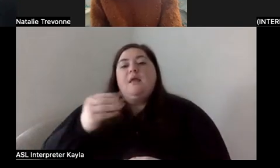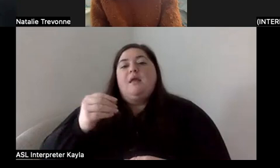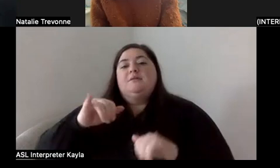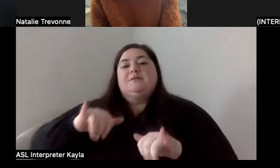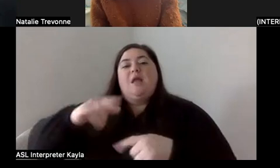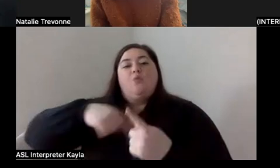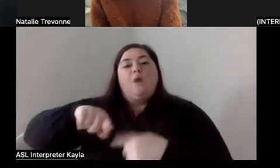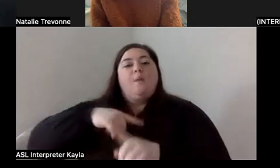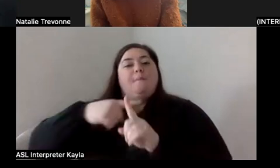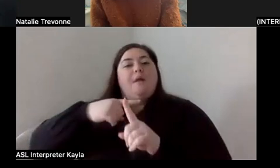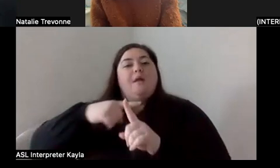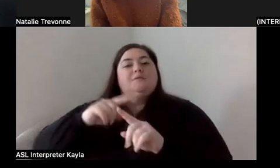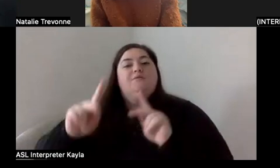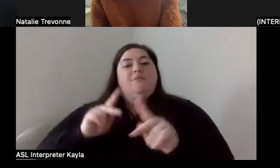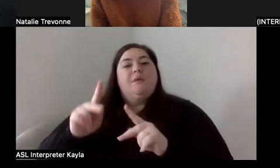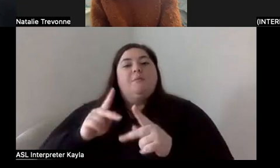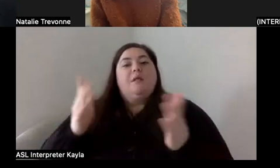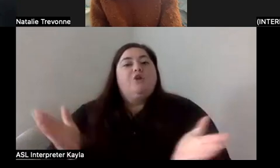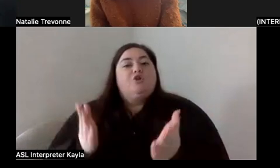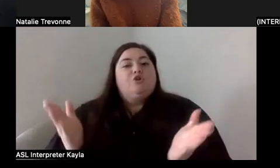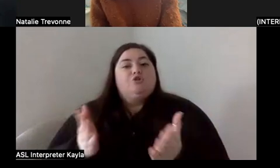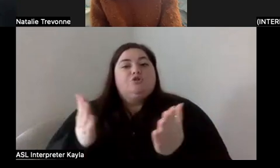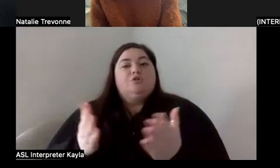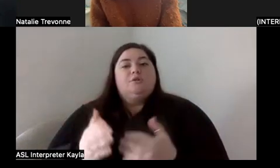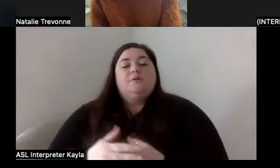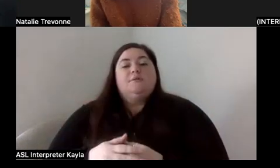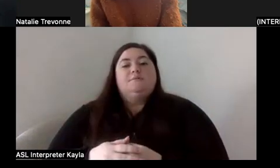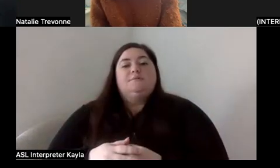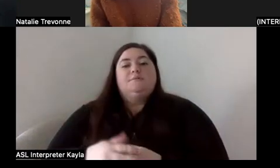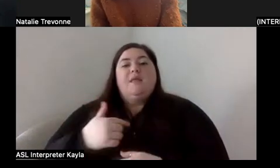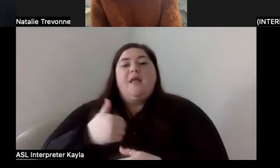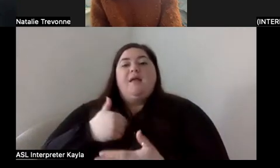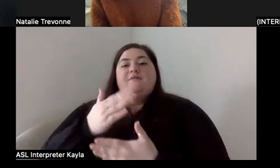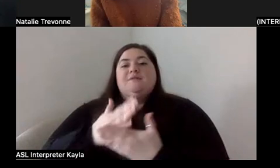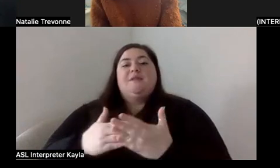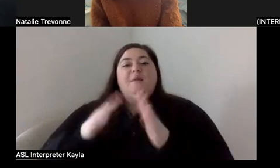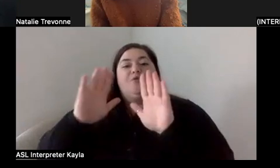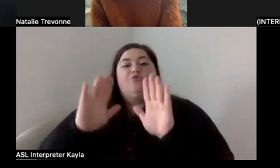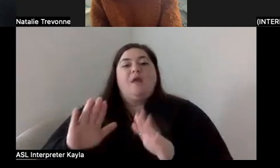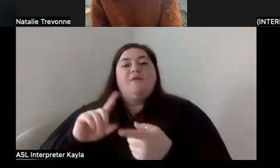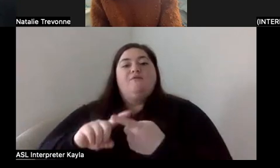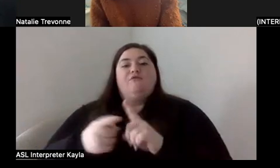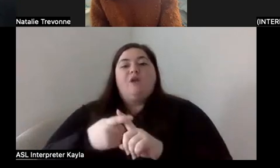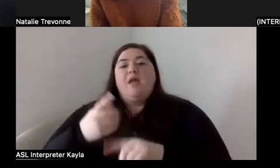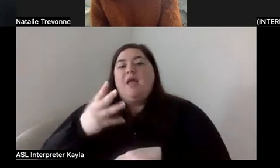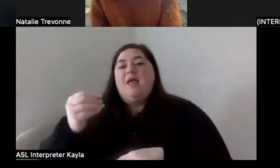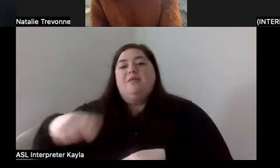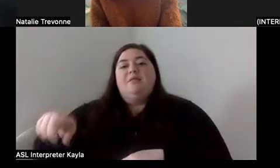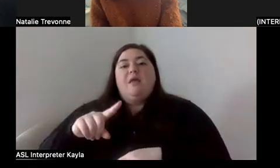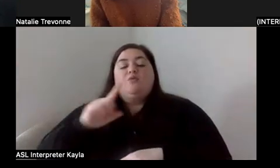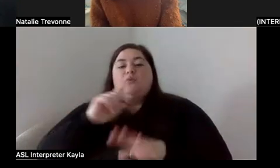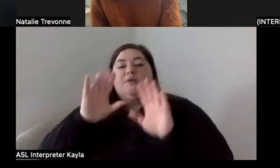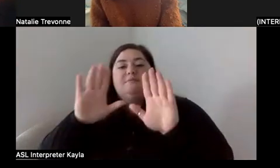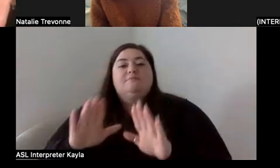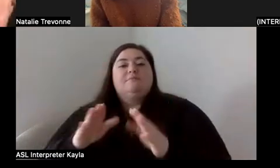people that are always encouraging. I have some of the greatest friends, and they've been such a support system.